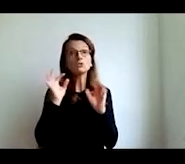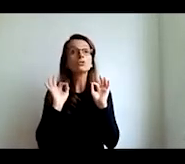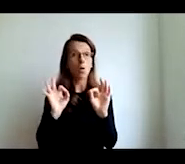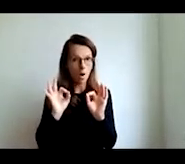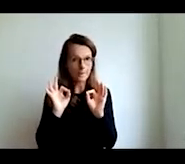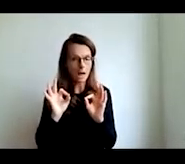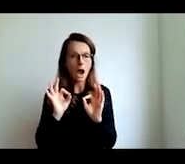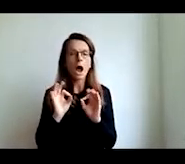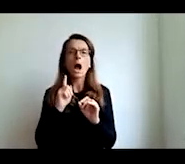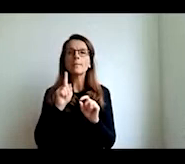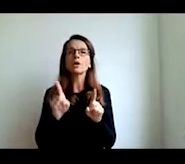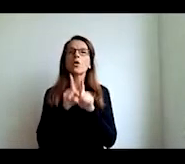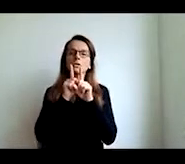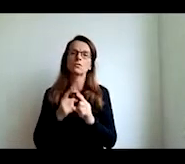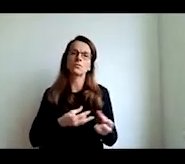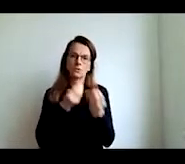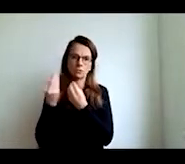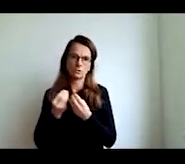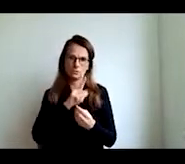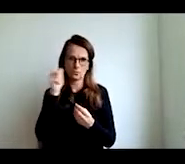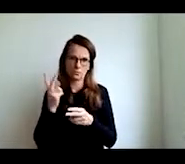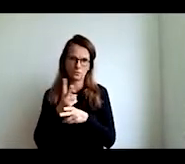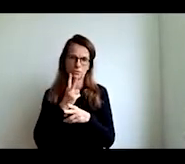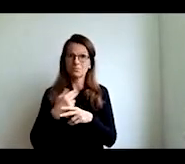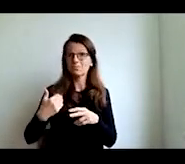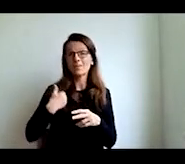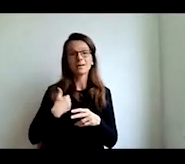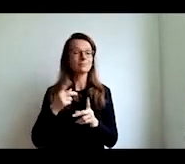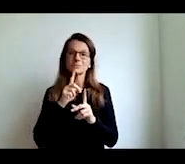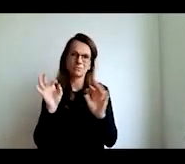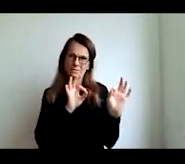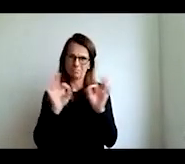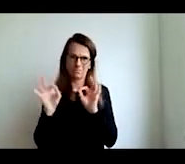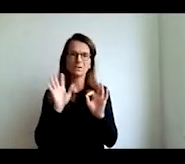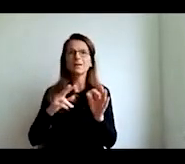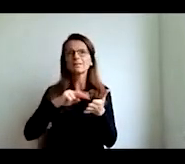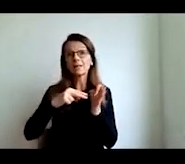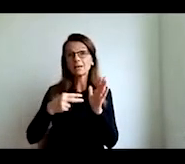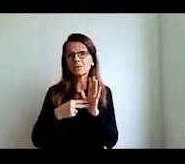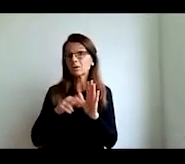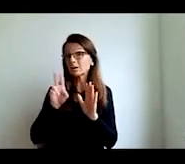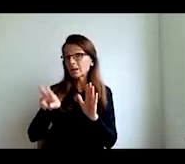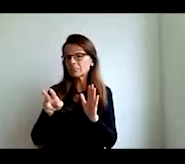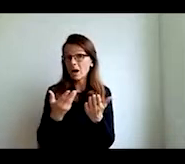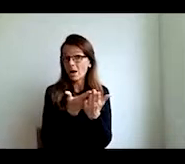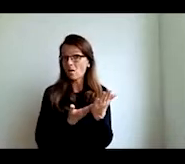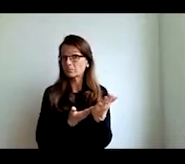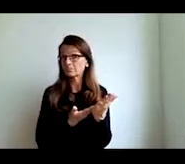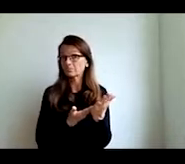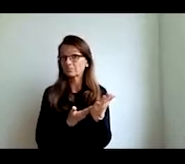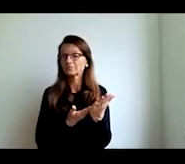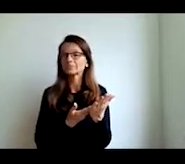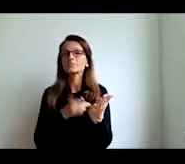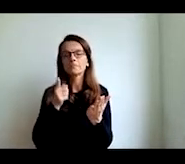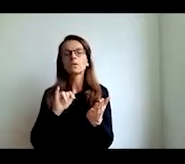majority of young people are not ready for the technologies that they have in front of them that's the reality with